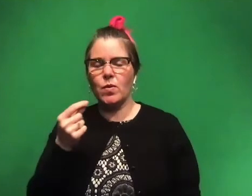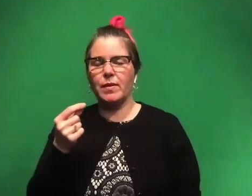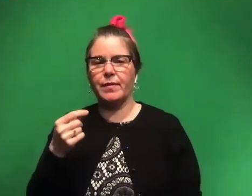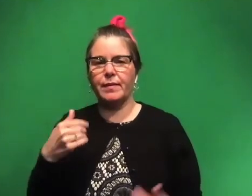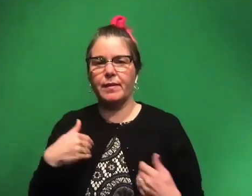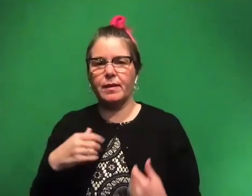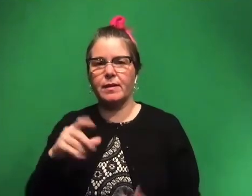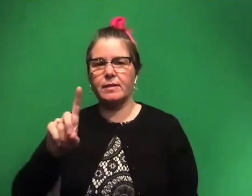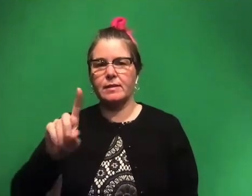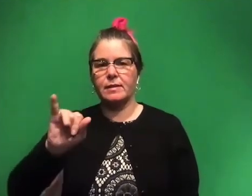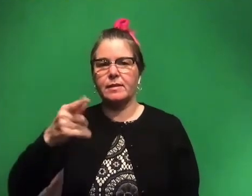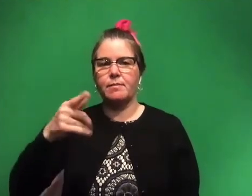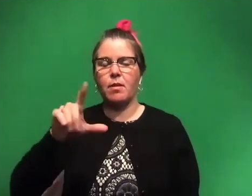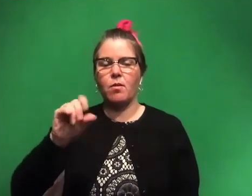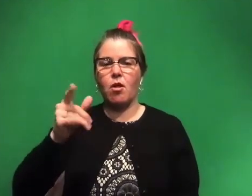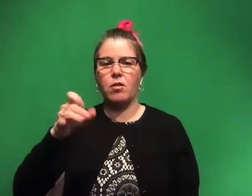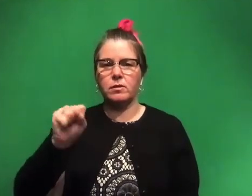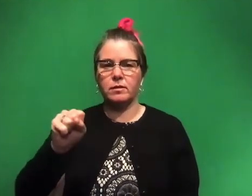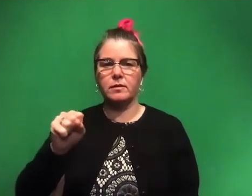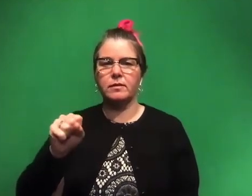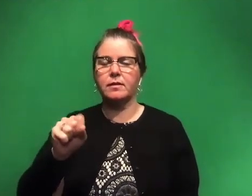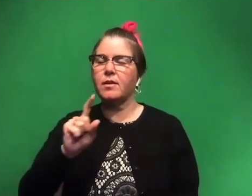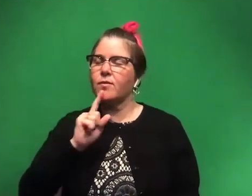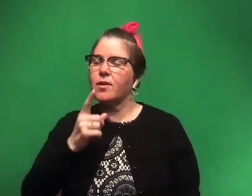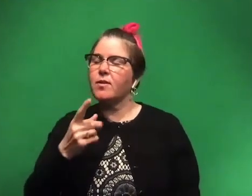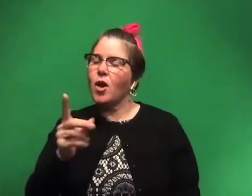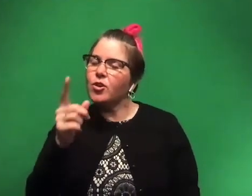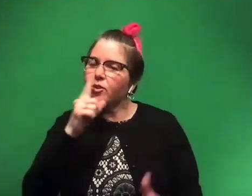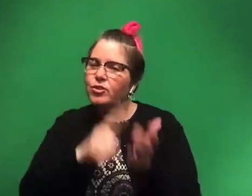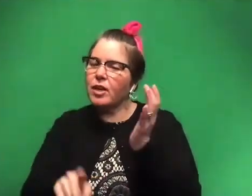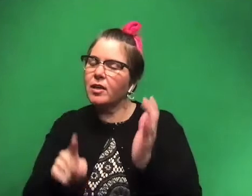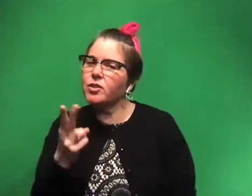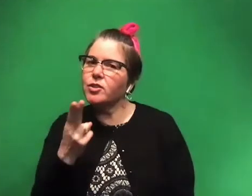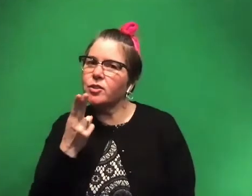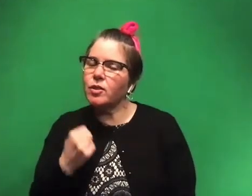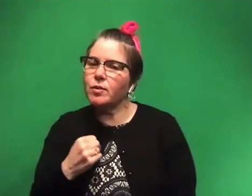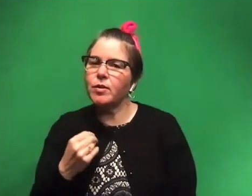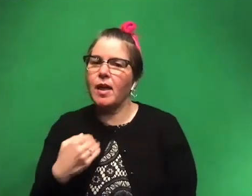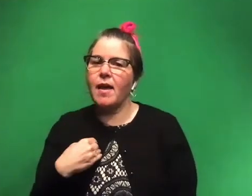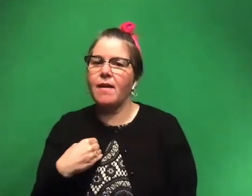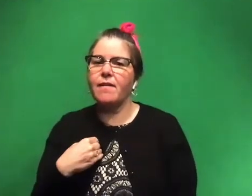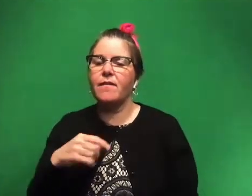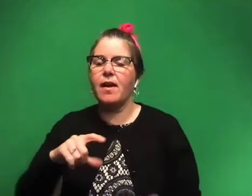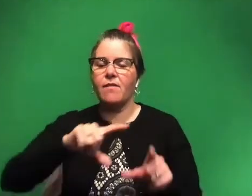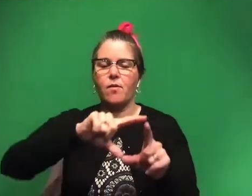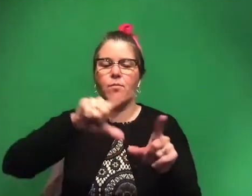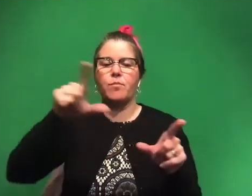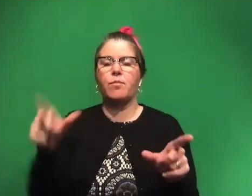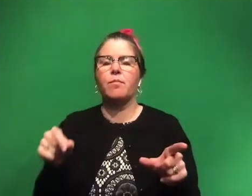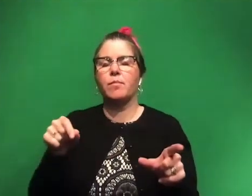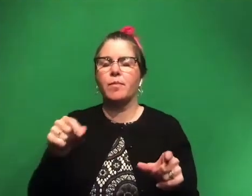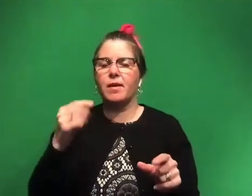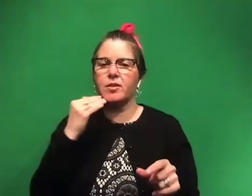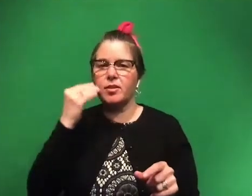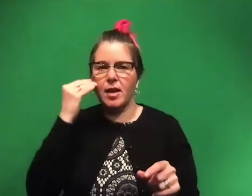Diplocollis. And it's got this, I really want you guys to look it up. It's so cute. It's got a boomerang shaped head. It's got these two